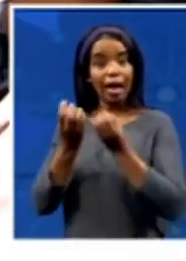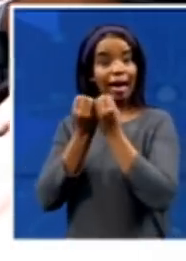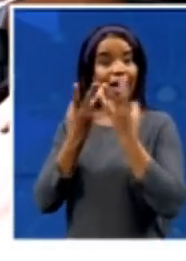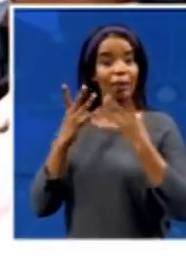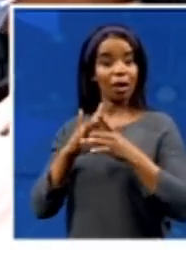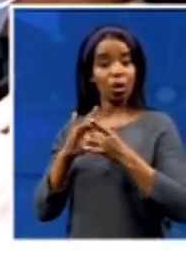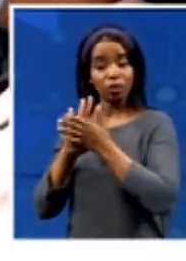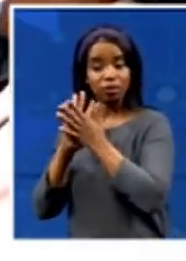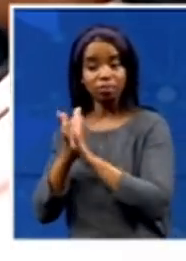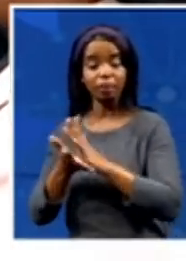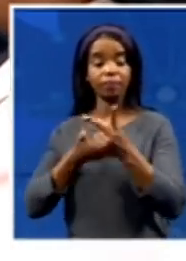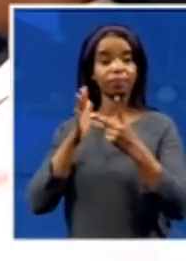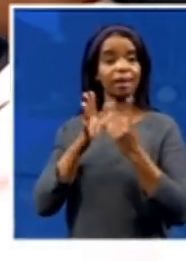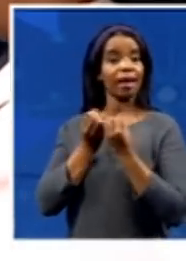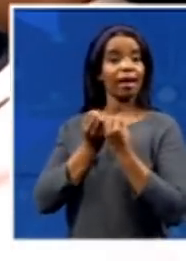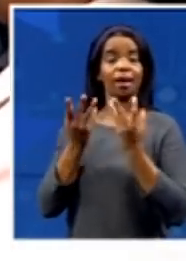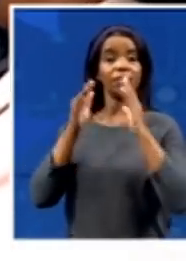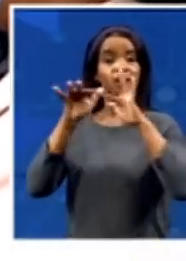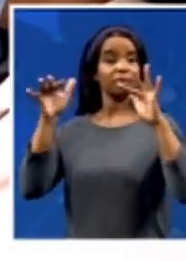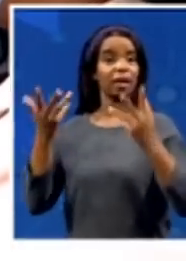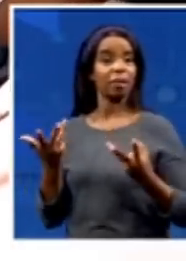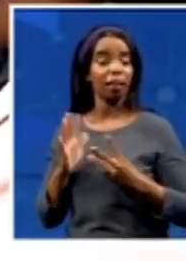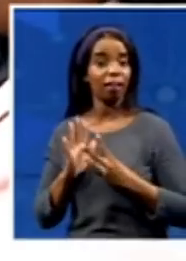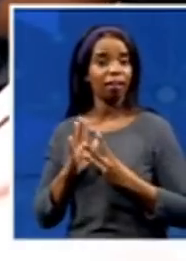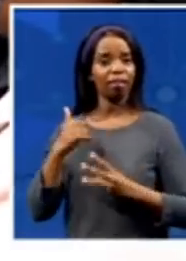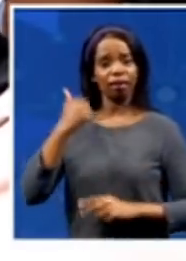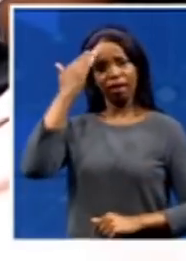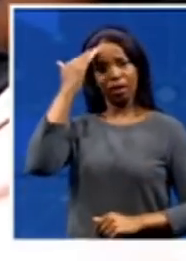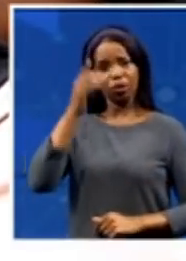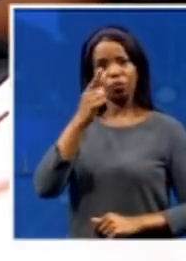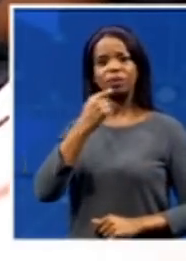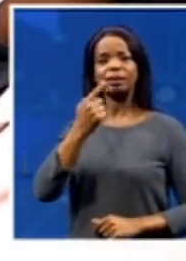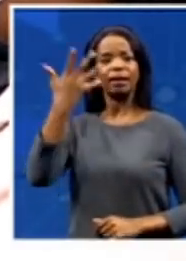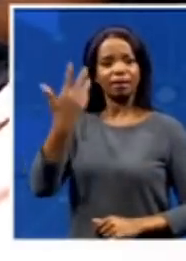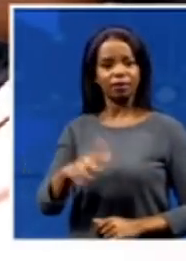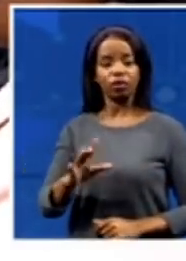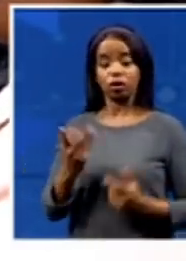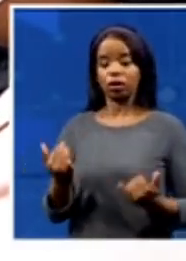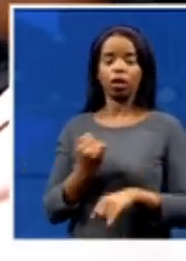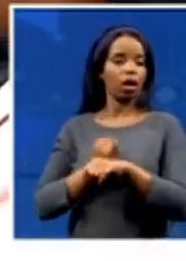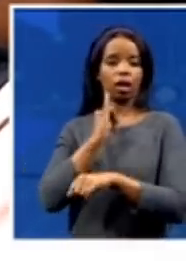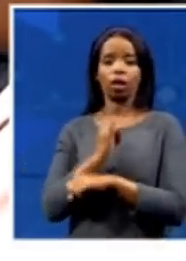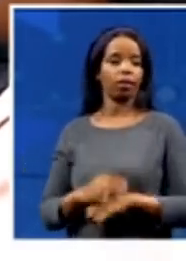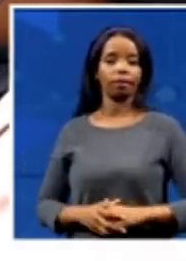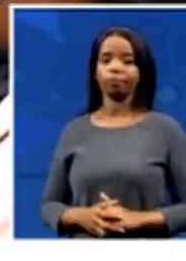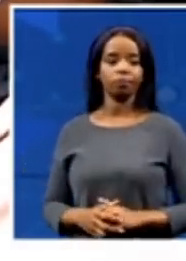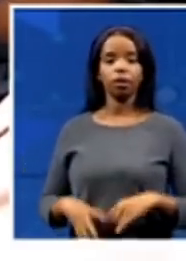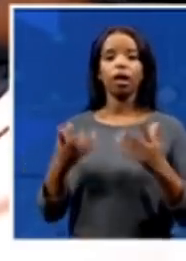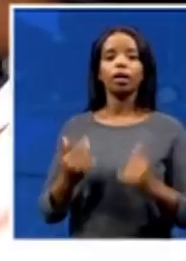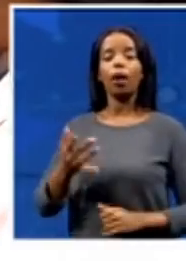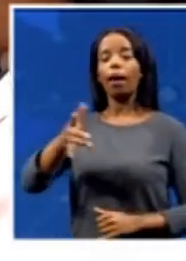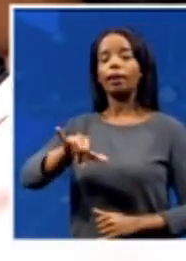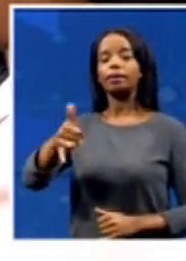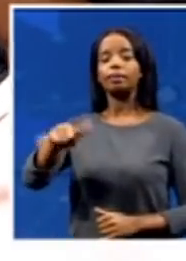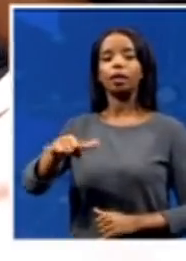I know you had also said that it's really too early now to give an estimate of the cost of this damage, but you've had an opportunity